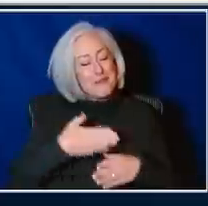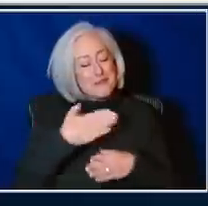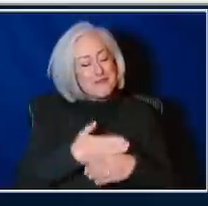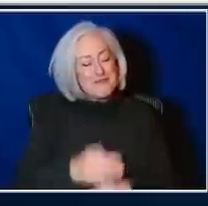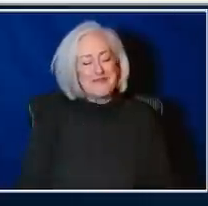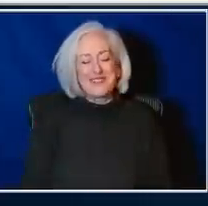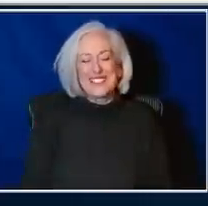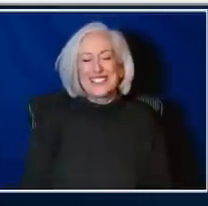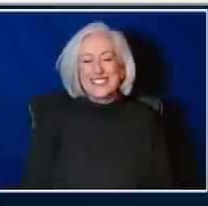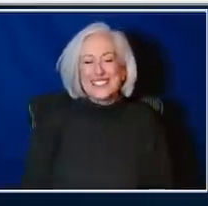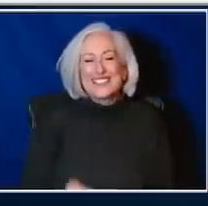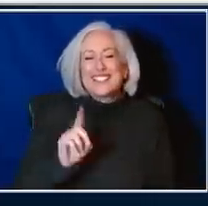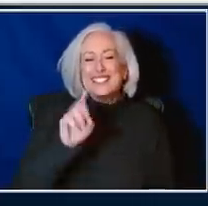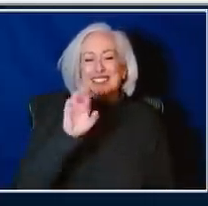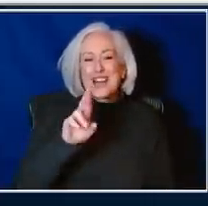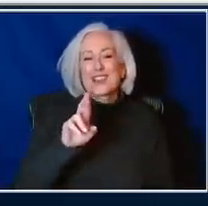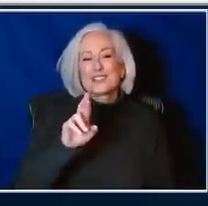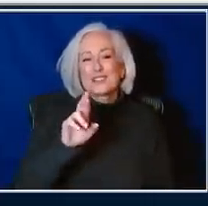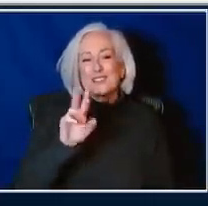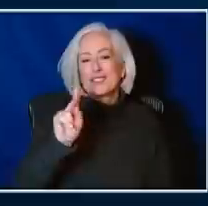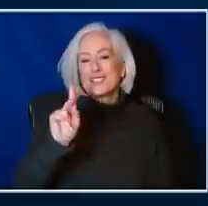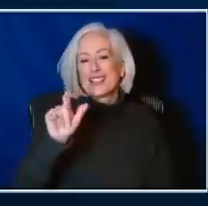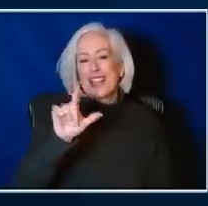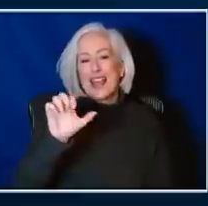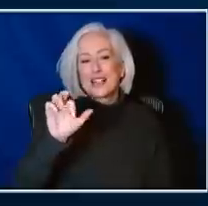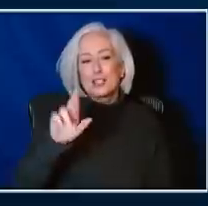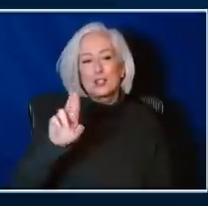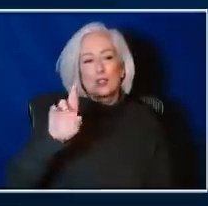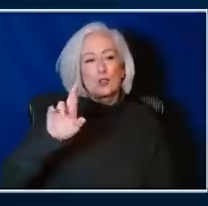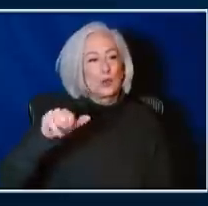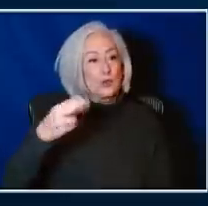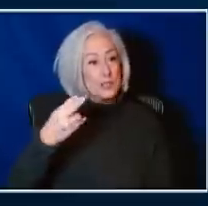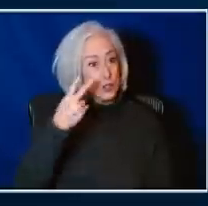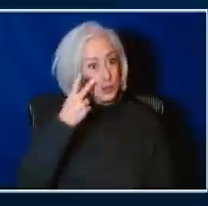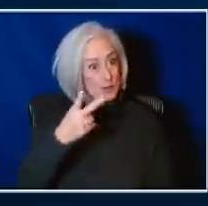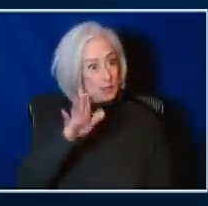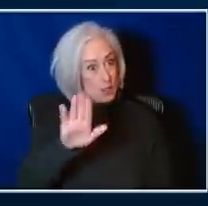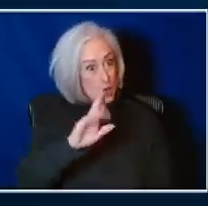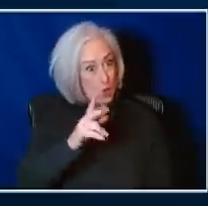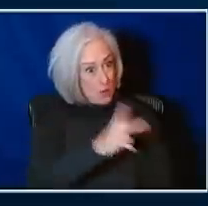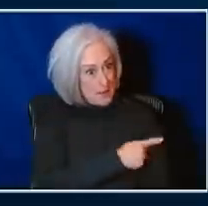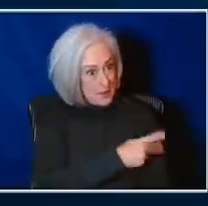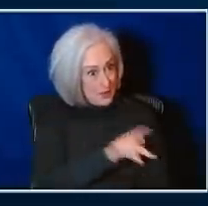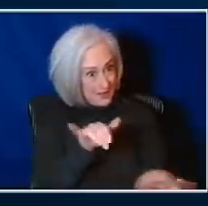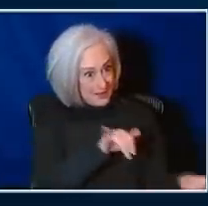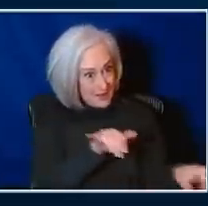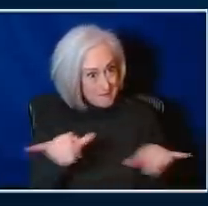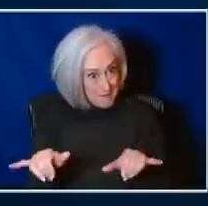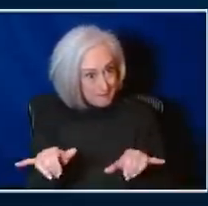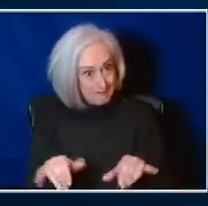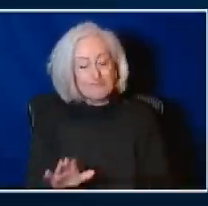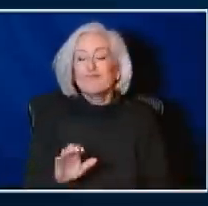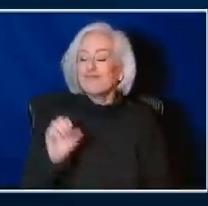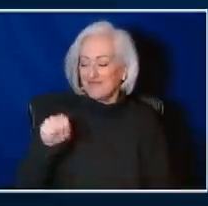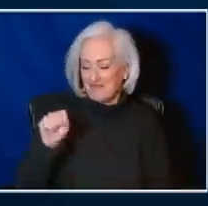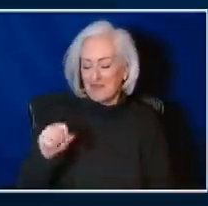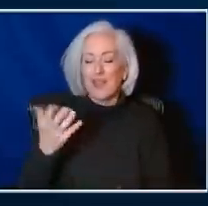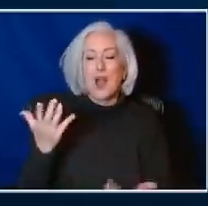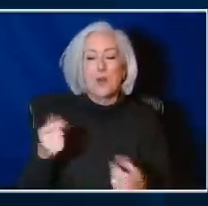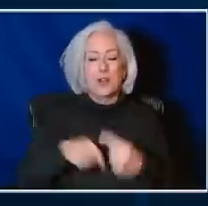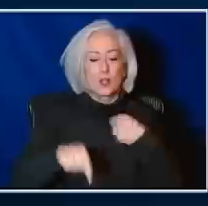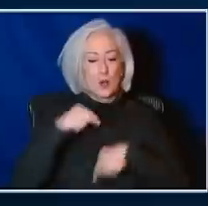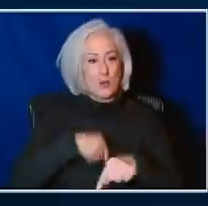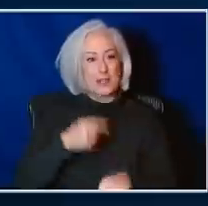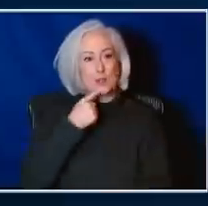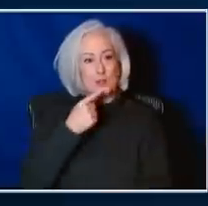Dr. Callie DeRich, is this consistent with what you're seeing with your patients? Absolutely. But I want to go back first and tell you that age is